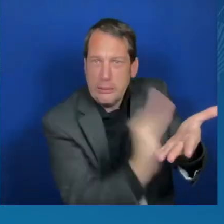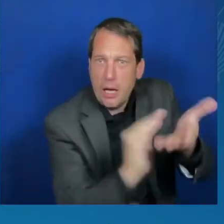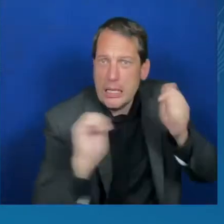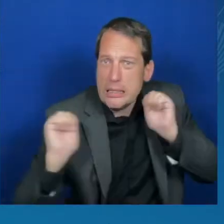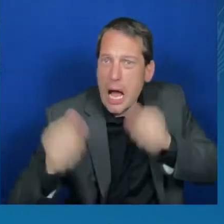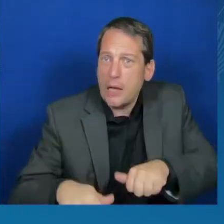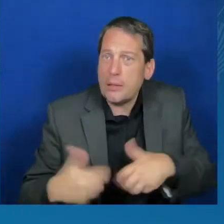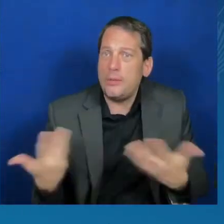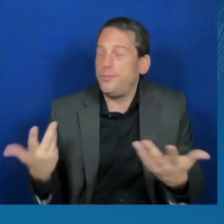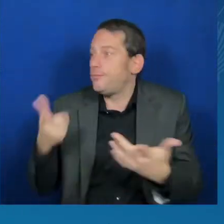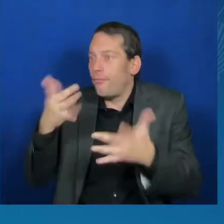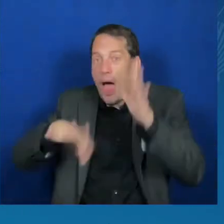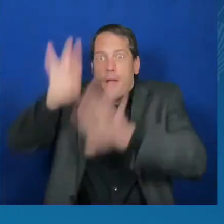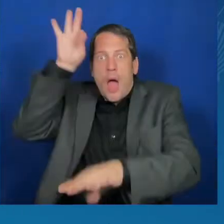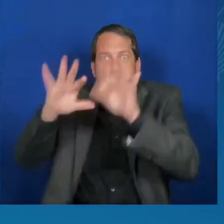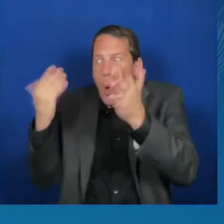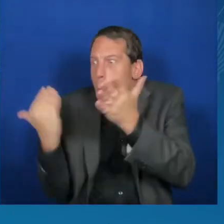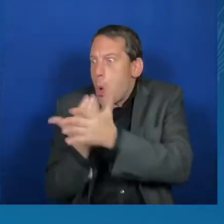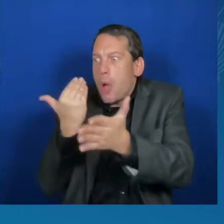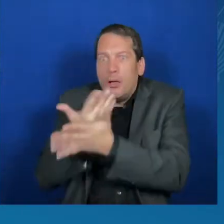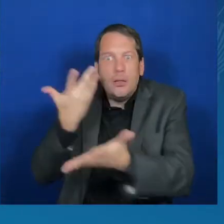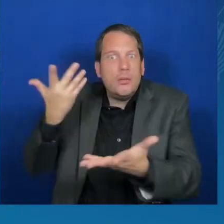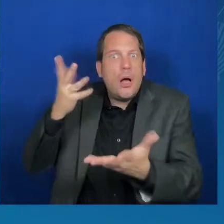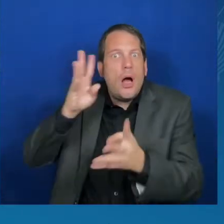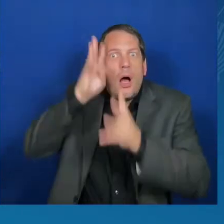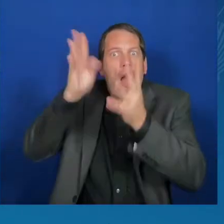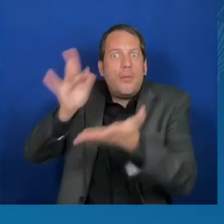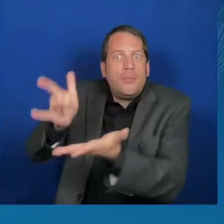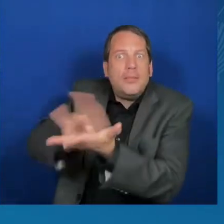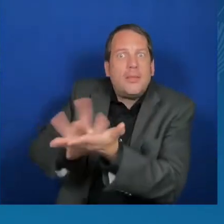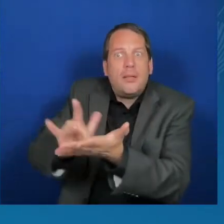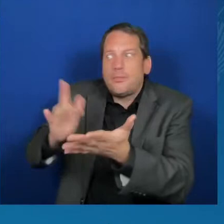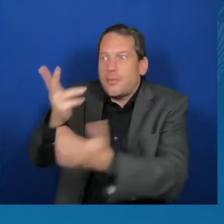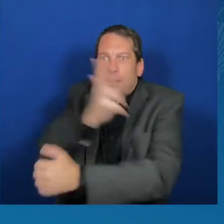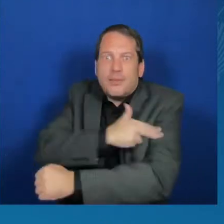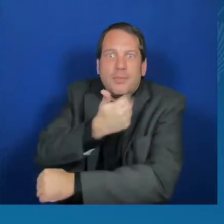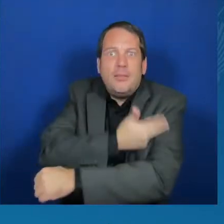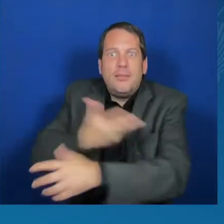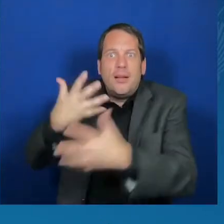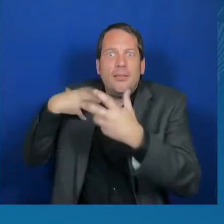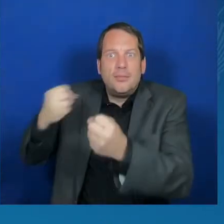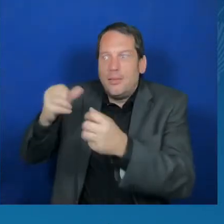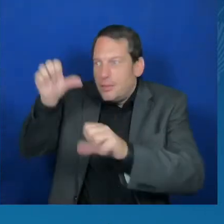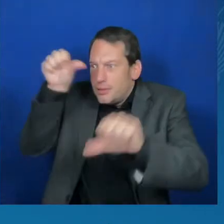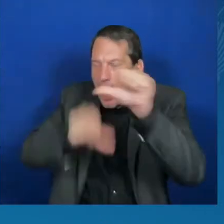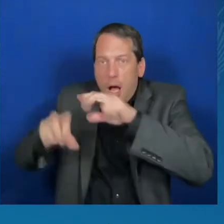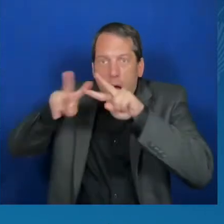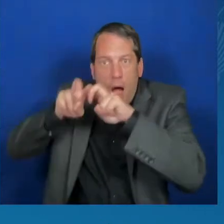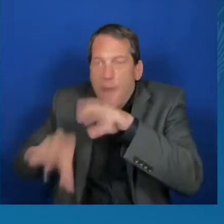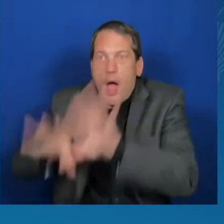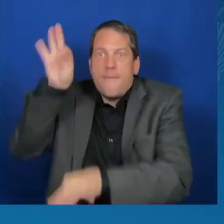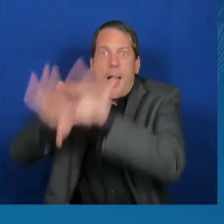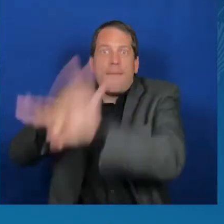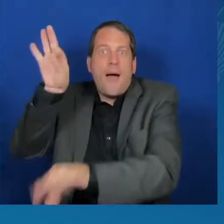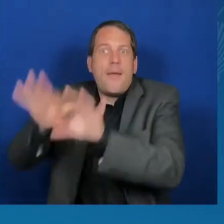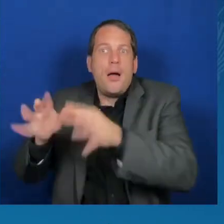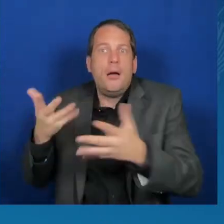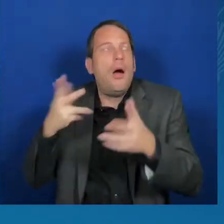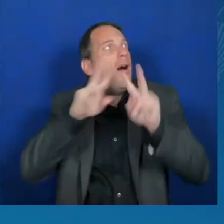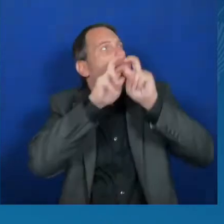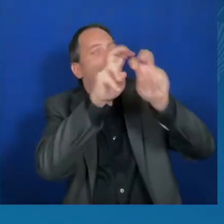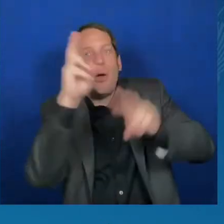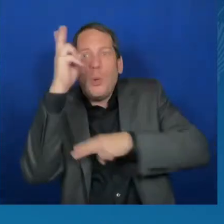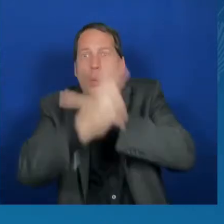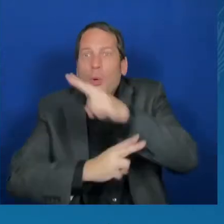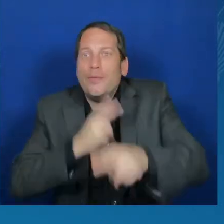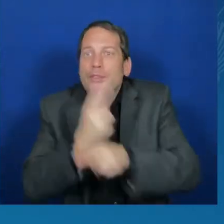life for people around the world. So let us seize this moment. Let us recognize